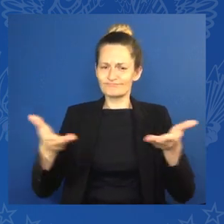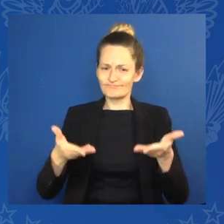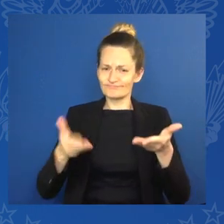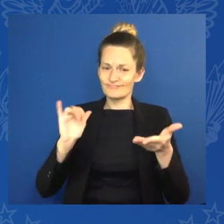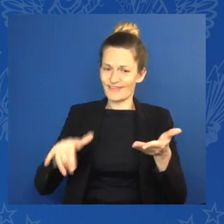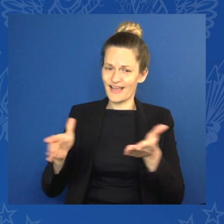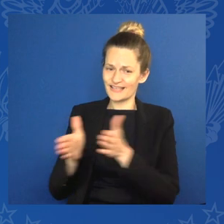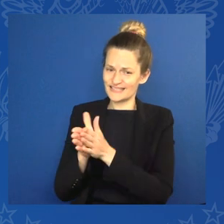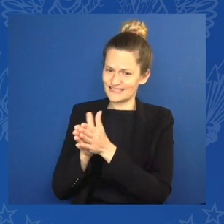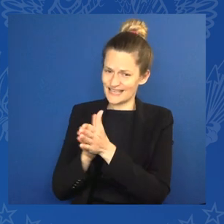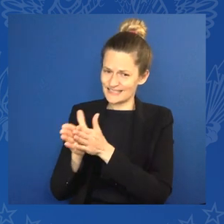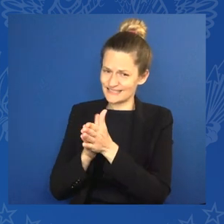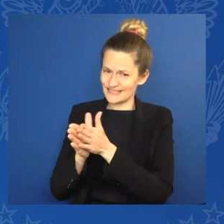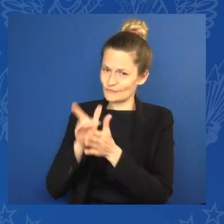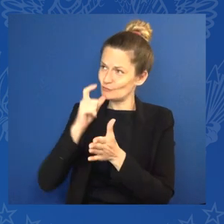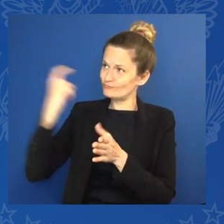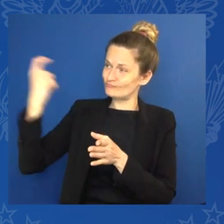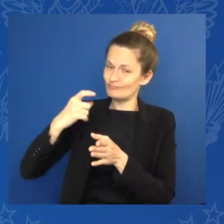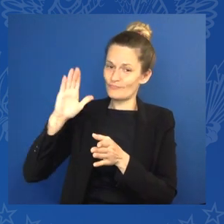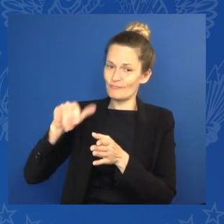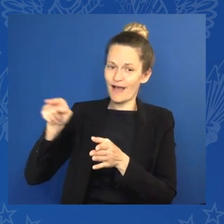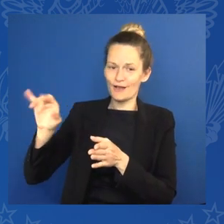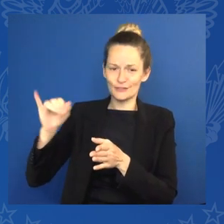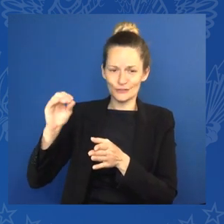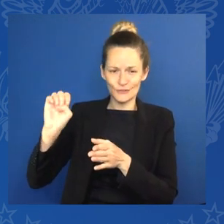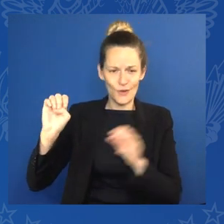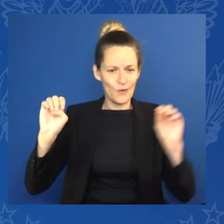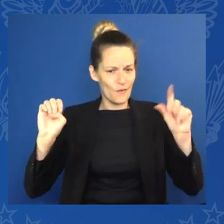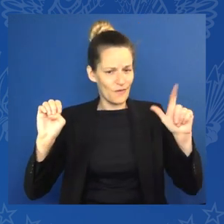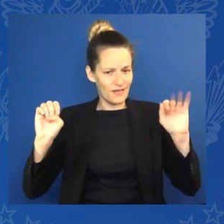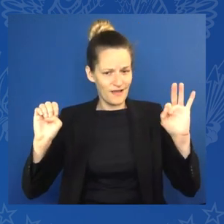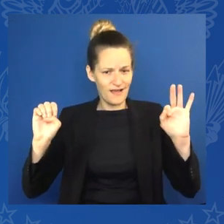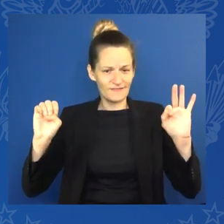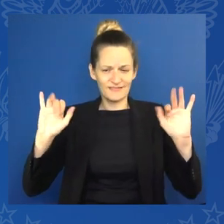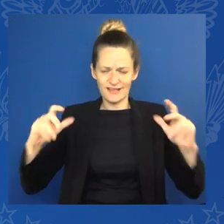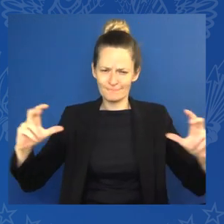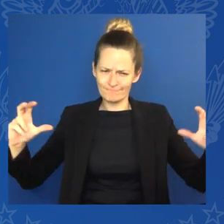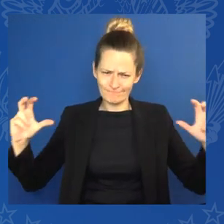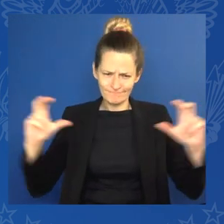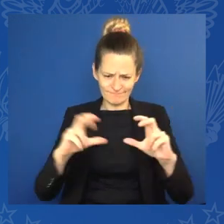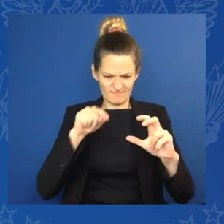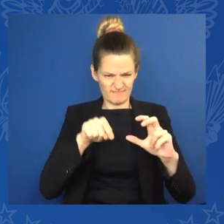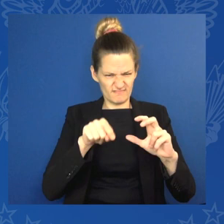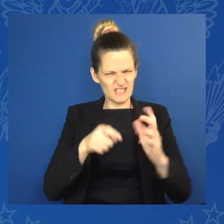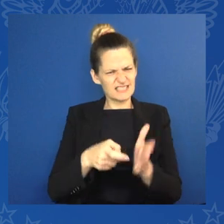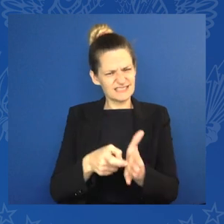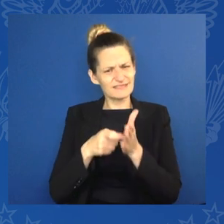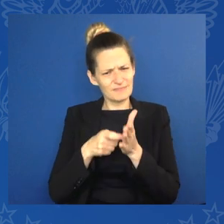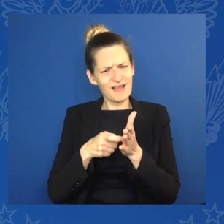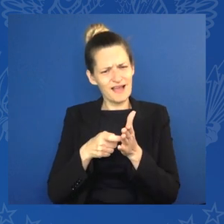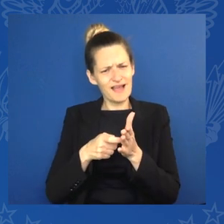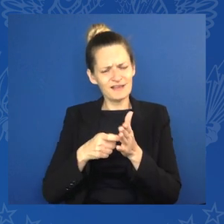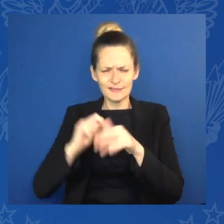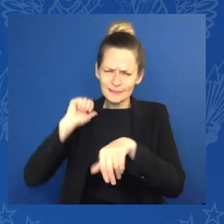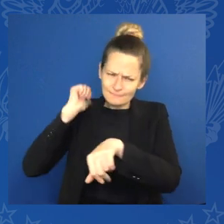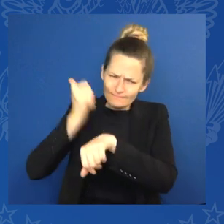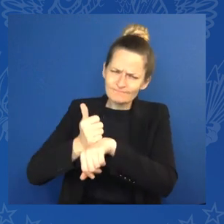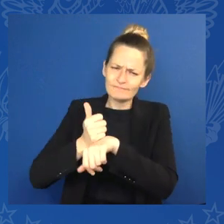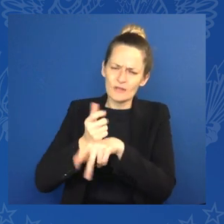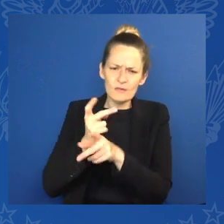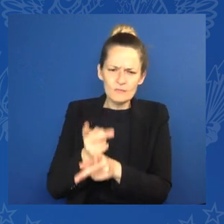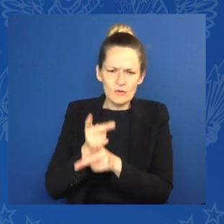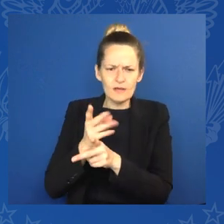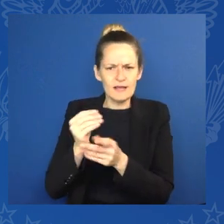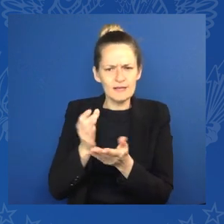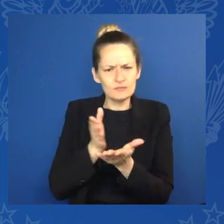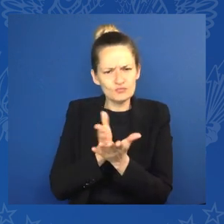indispensable for the promotion of productivity and prosperity across the world. Infrastructure such as ports and harbors,